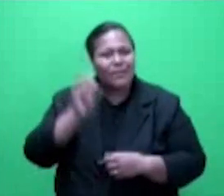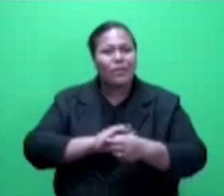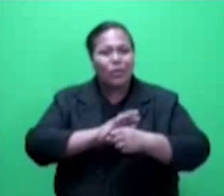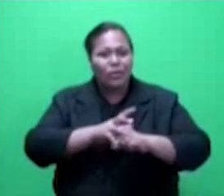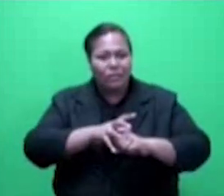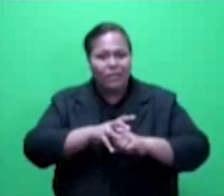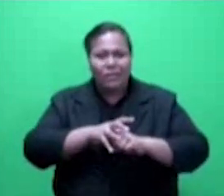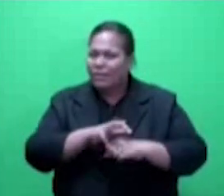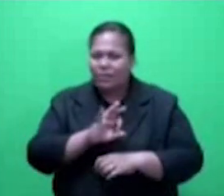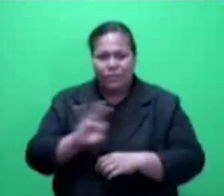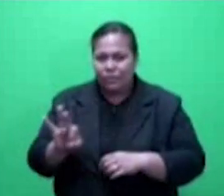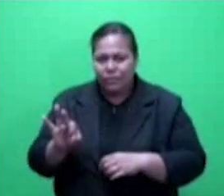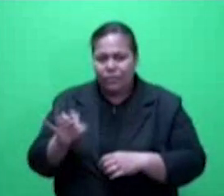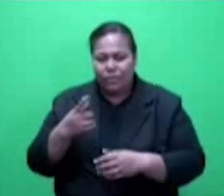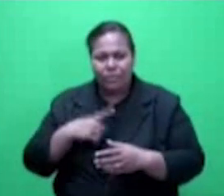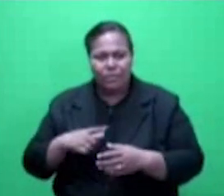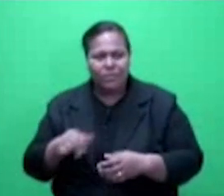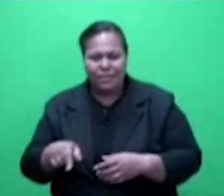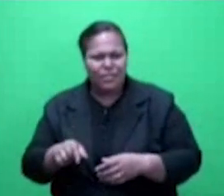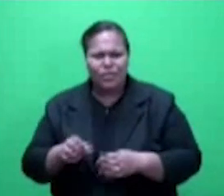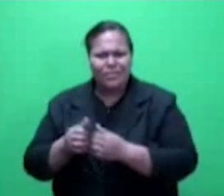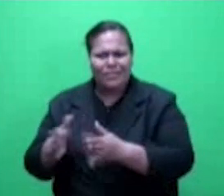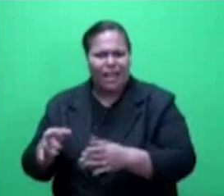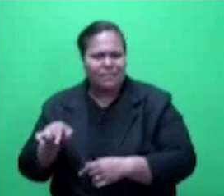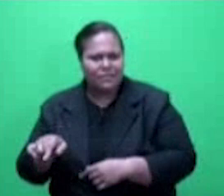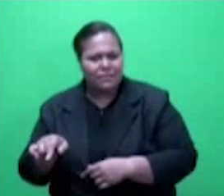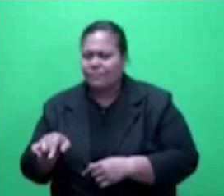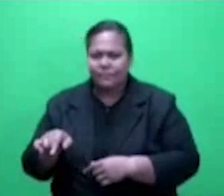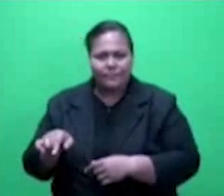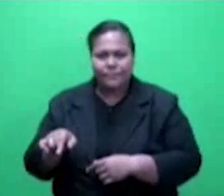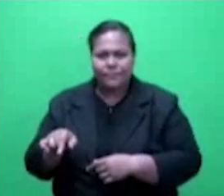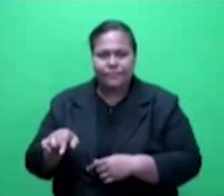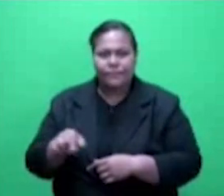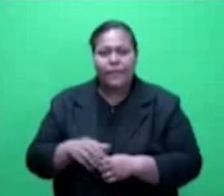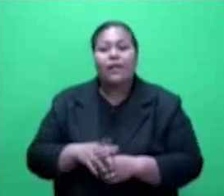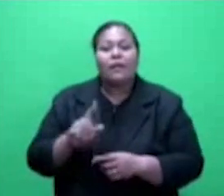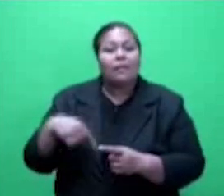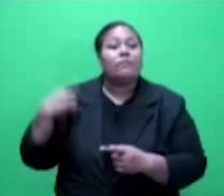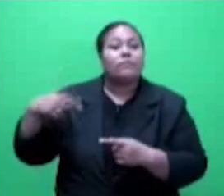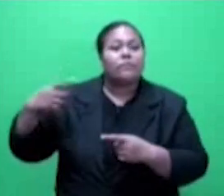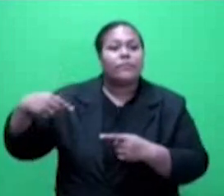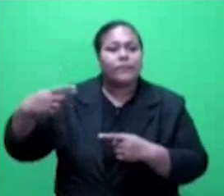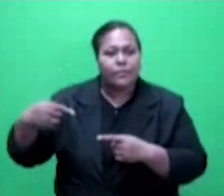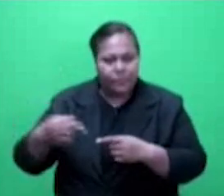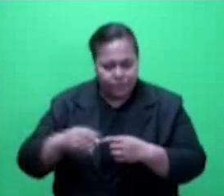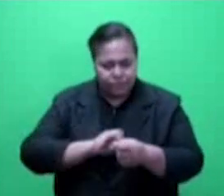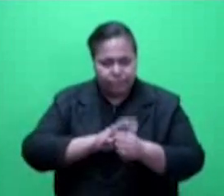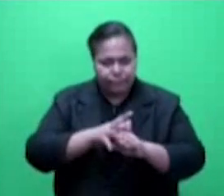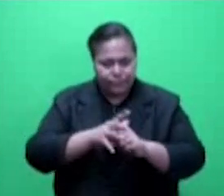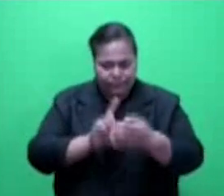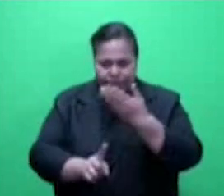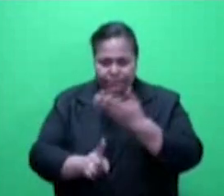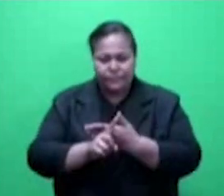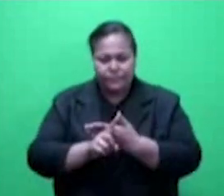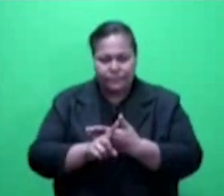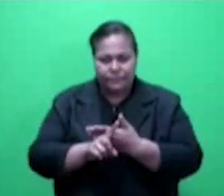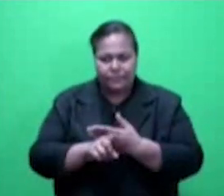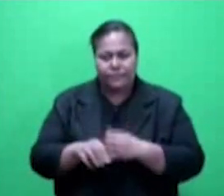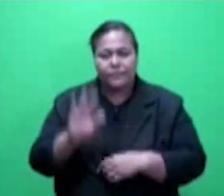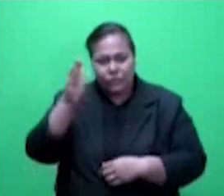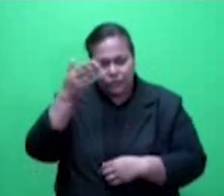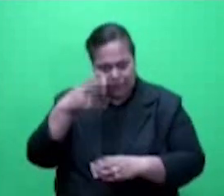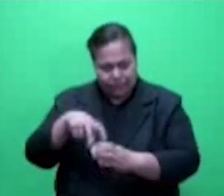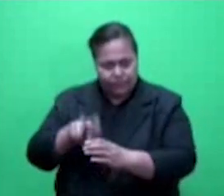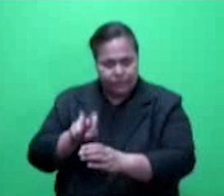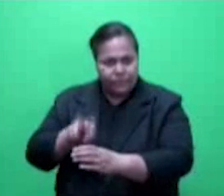us. That's not the beginning of it nor is it the end of what COVID-19 is